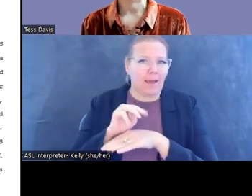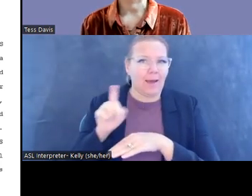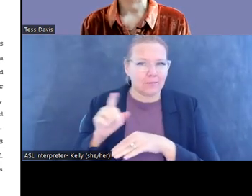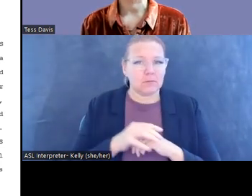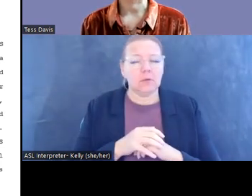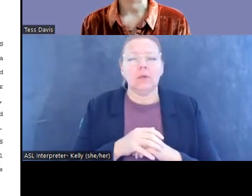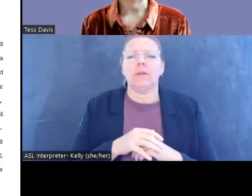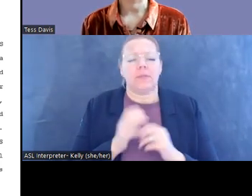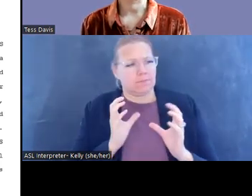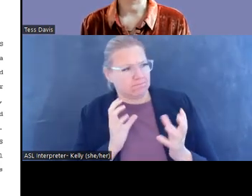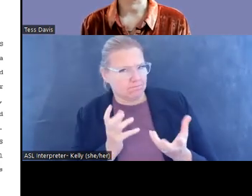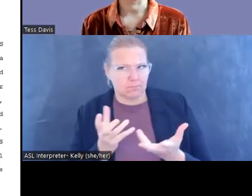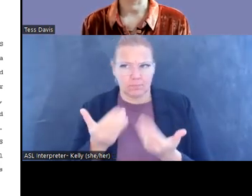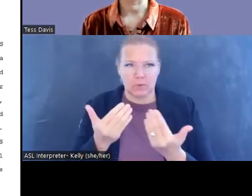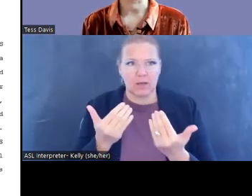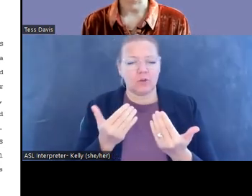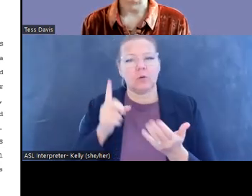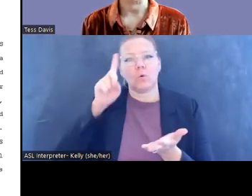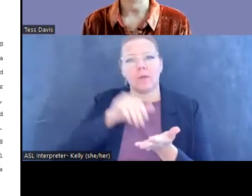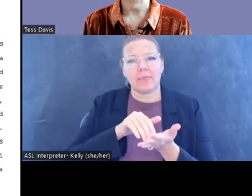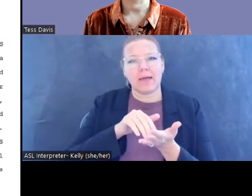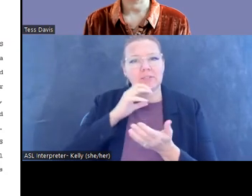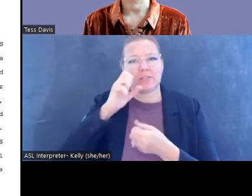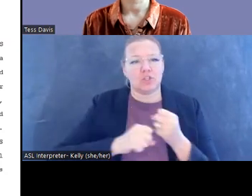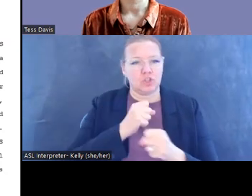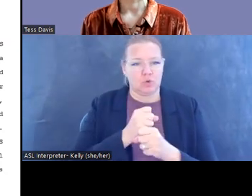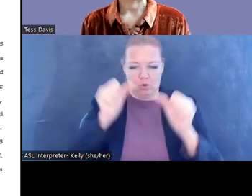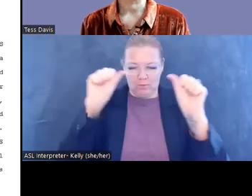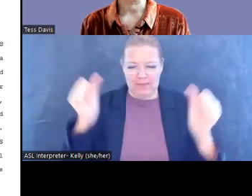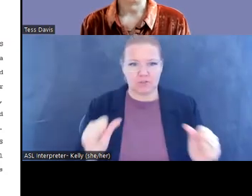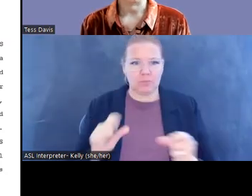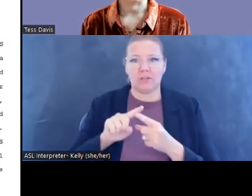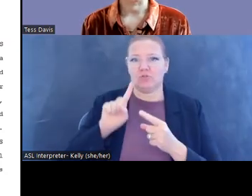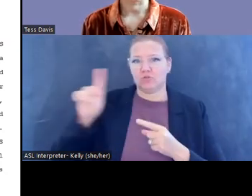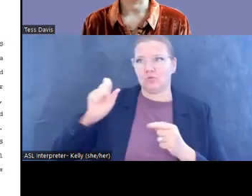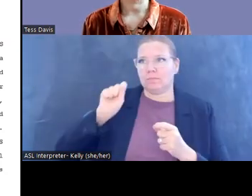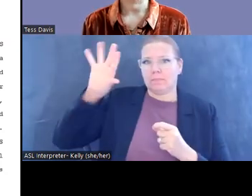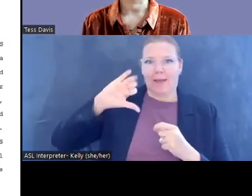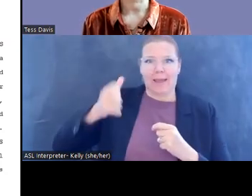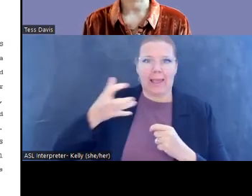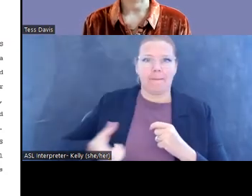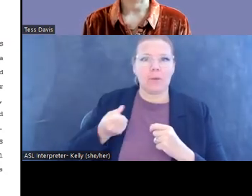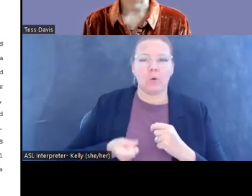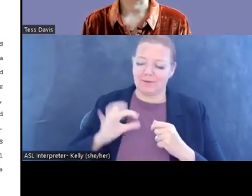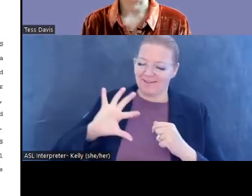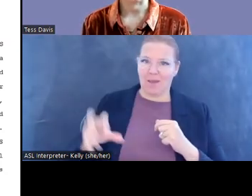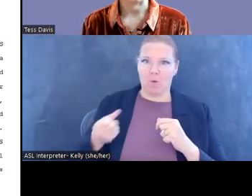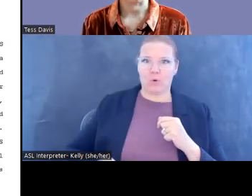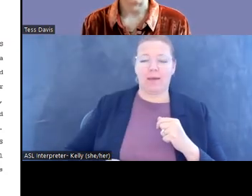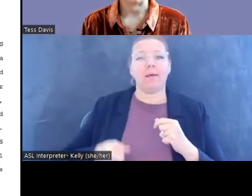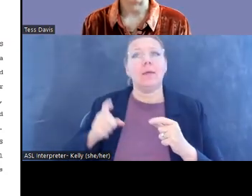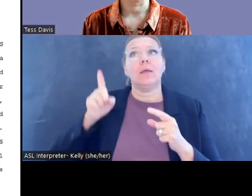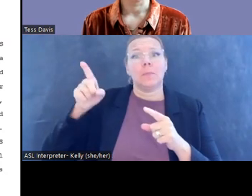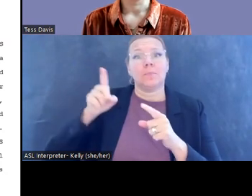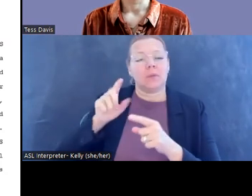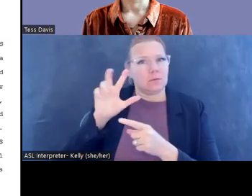recover and repatriate a thousand-year-old Khmer masterpiece to Cambodia after it appeared on the auction block for $3 million at